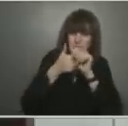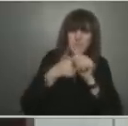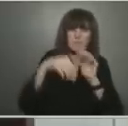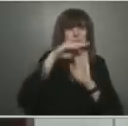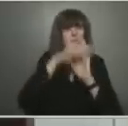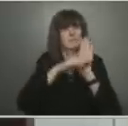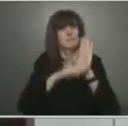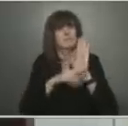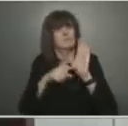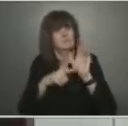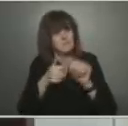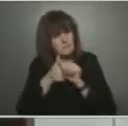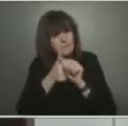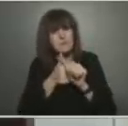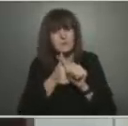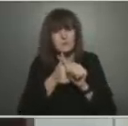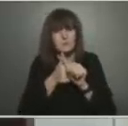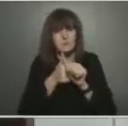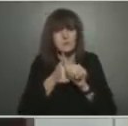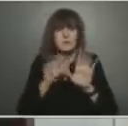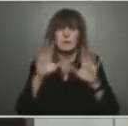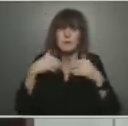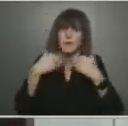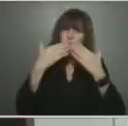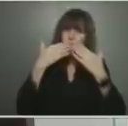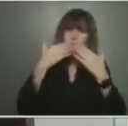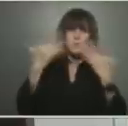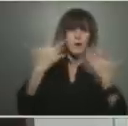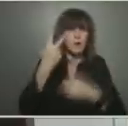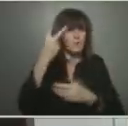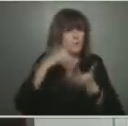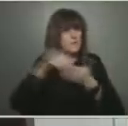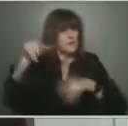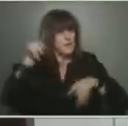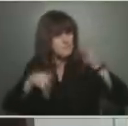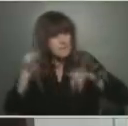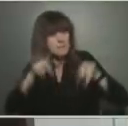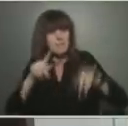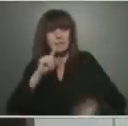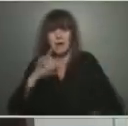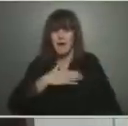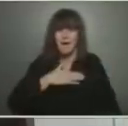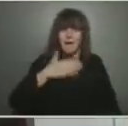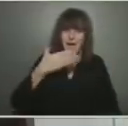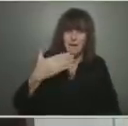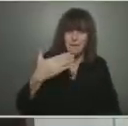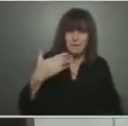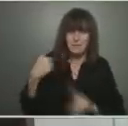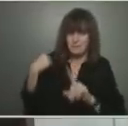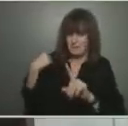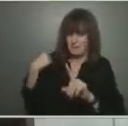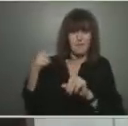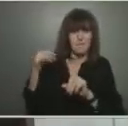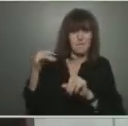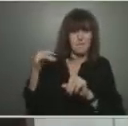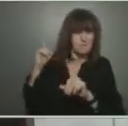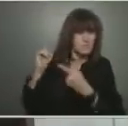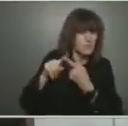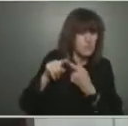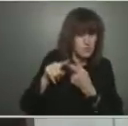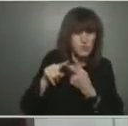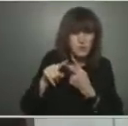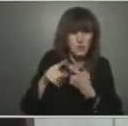million Ontarians that have come forward to get vaccinated since January 5th to the 26th.